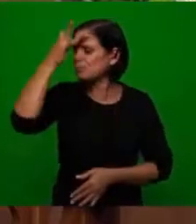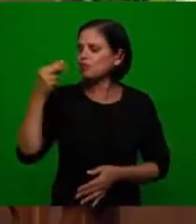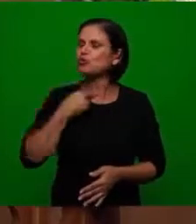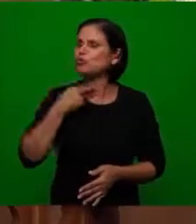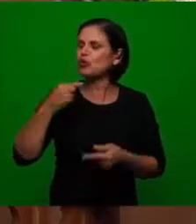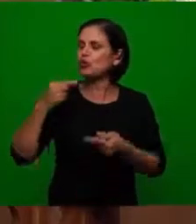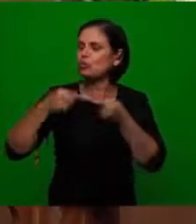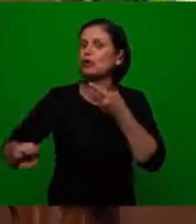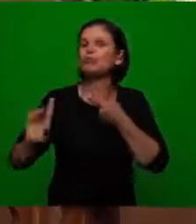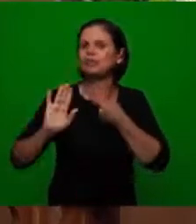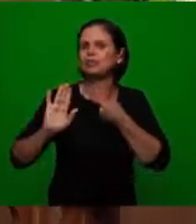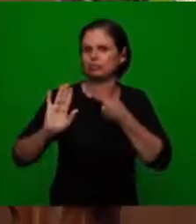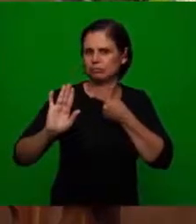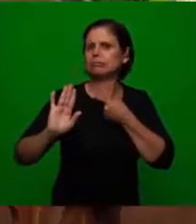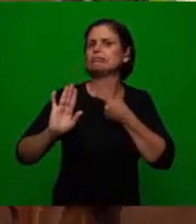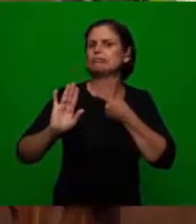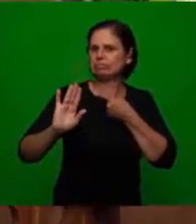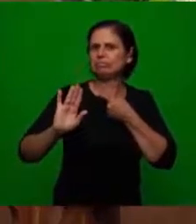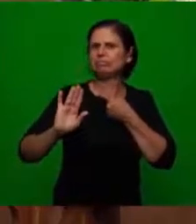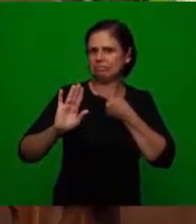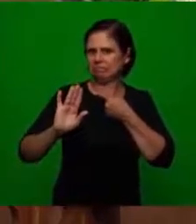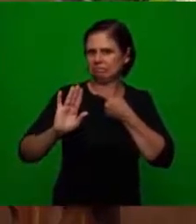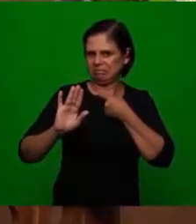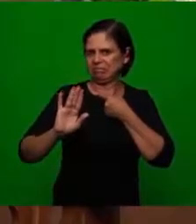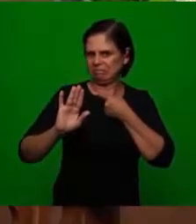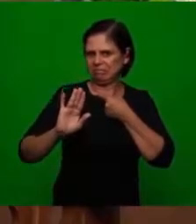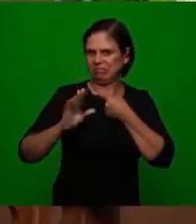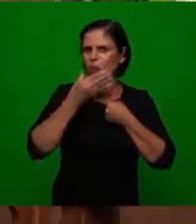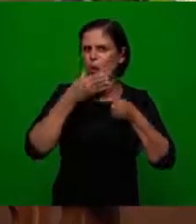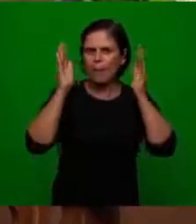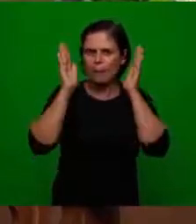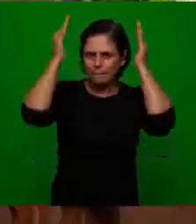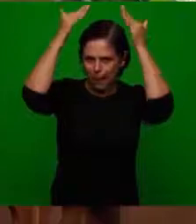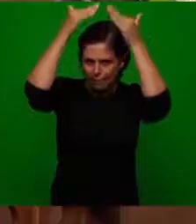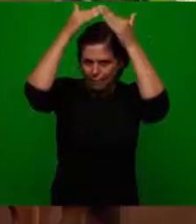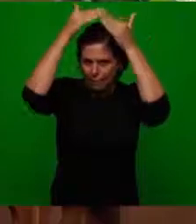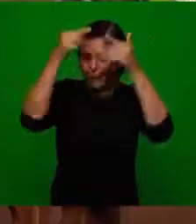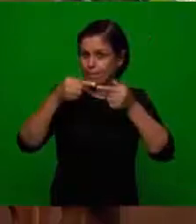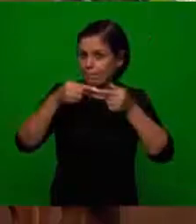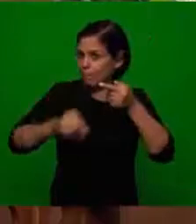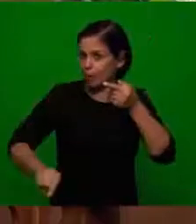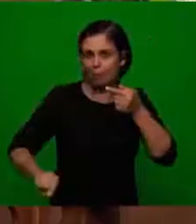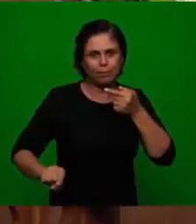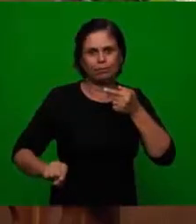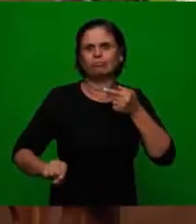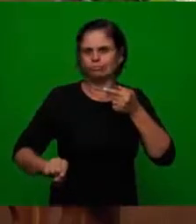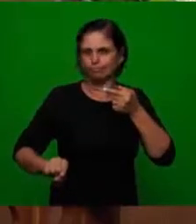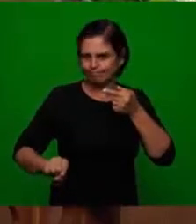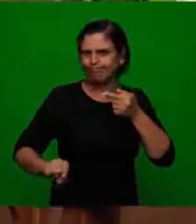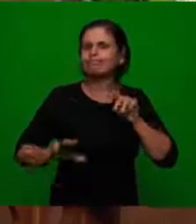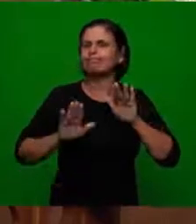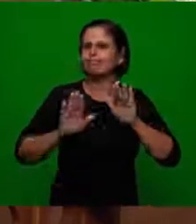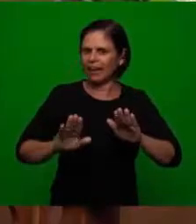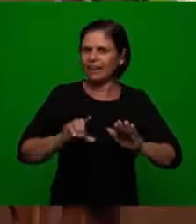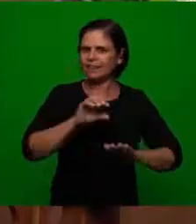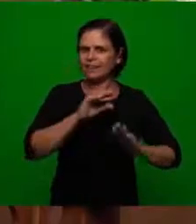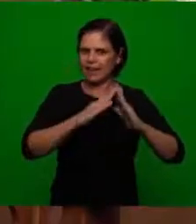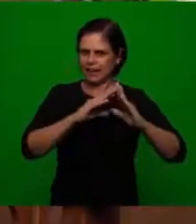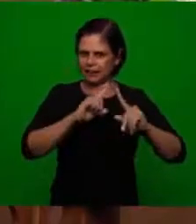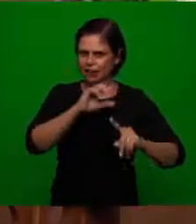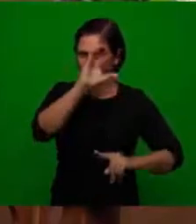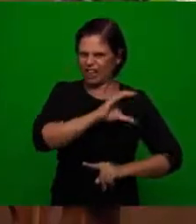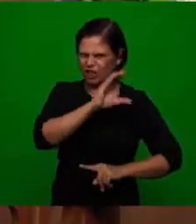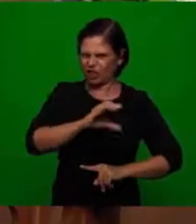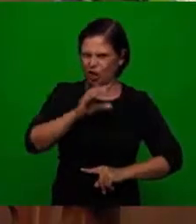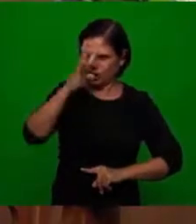so there was this forgiveness from the pope that nobody could read the bible the persecution remained in